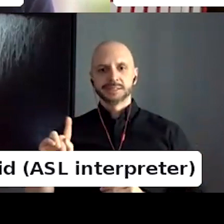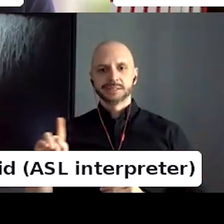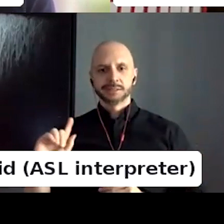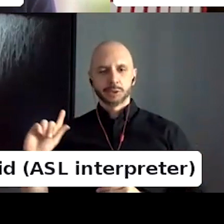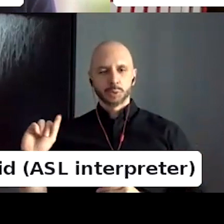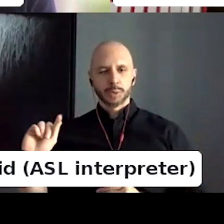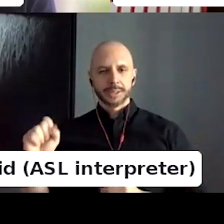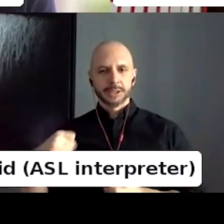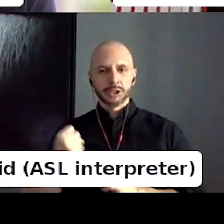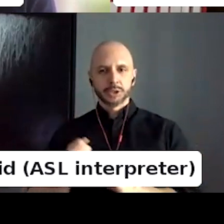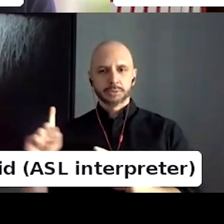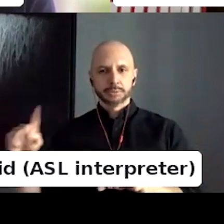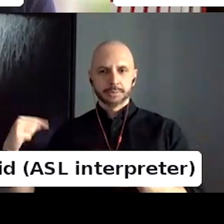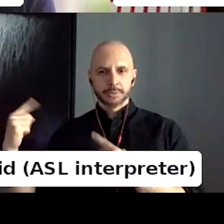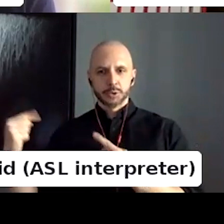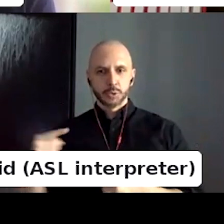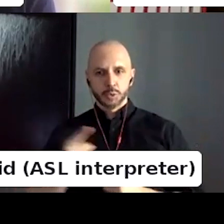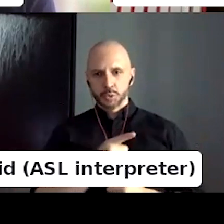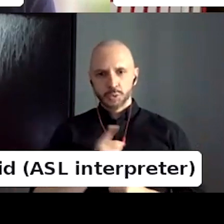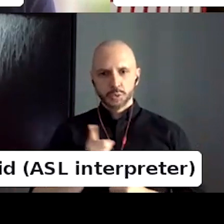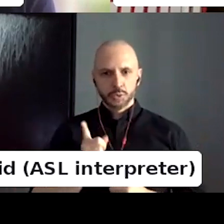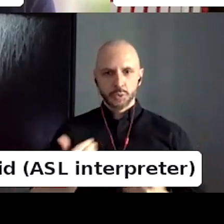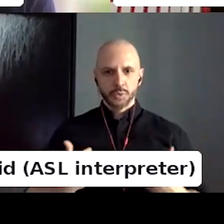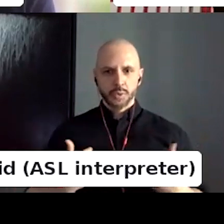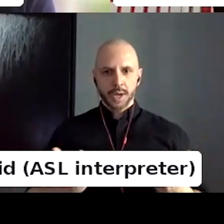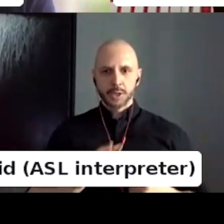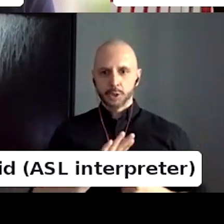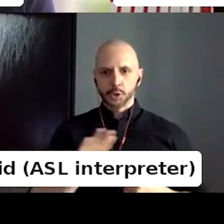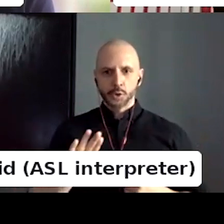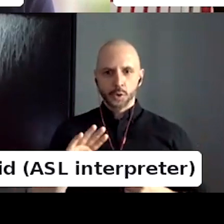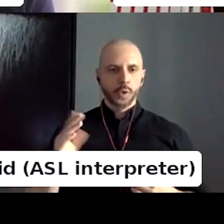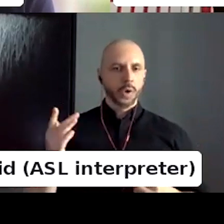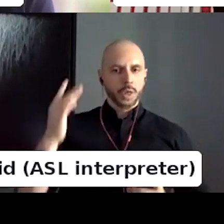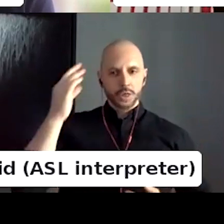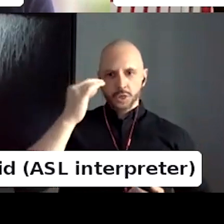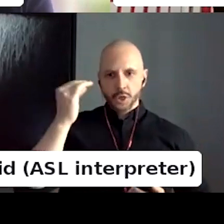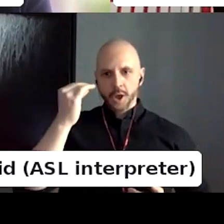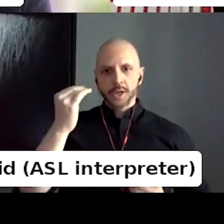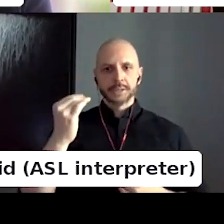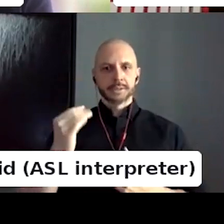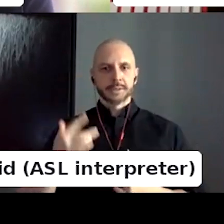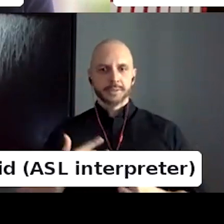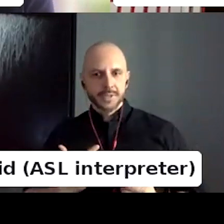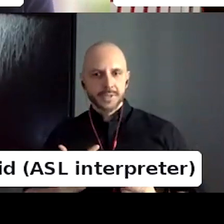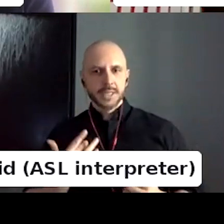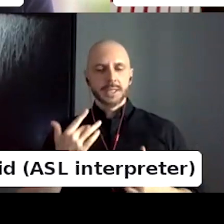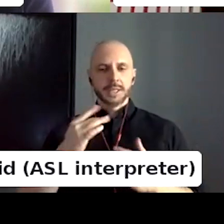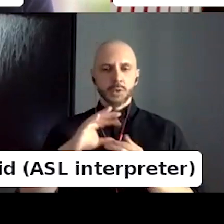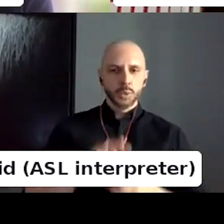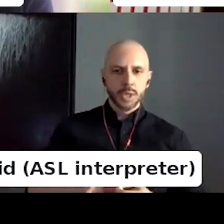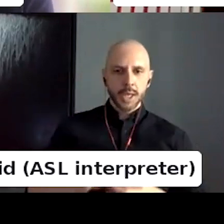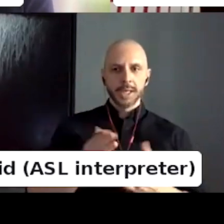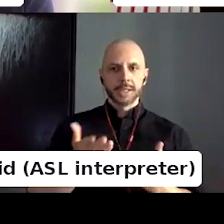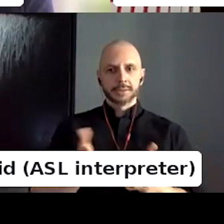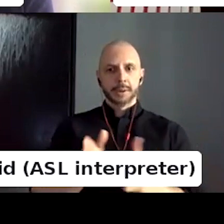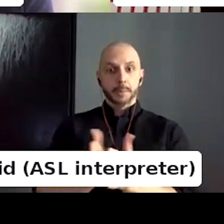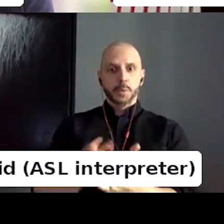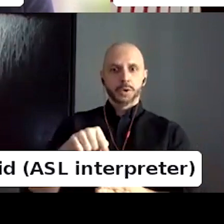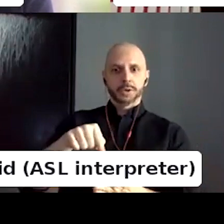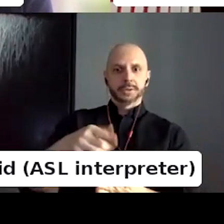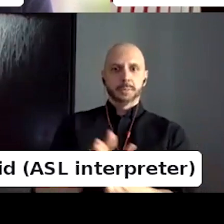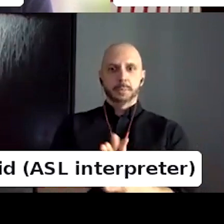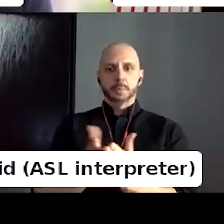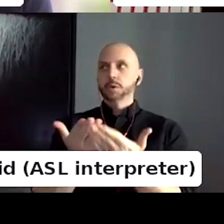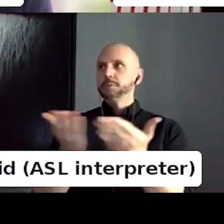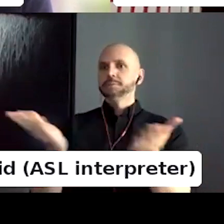own thoughts and feelings about the future of books. And I'm wondering if now that this project is finished and you've